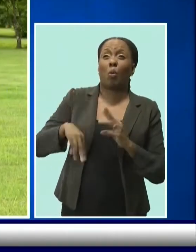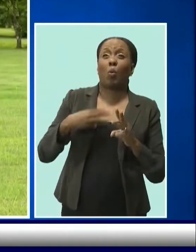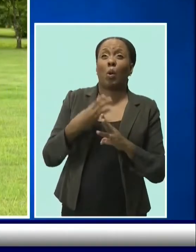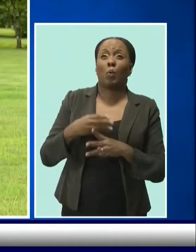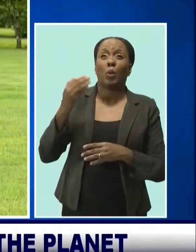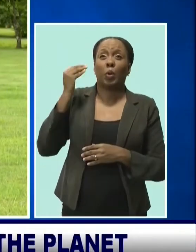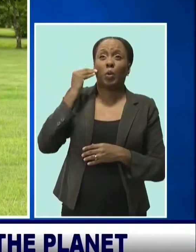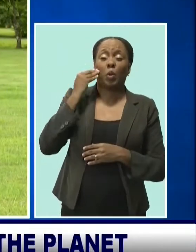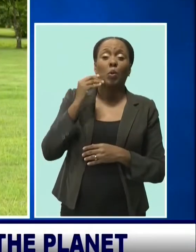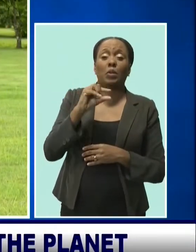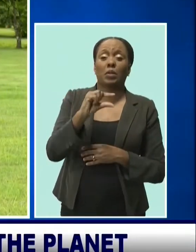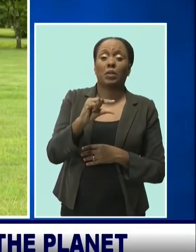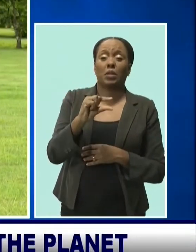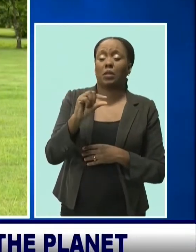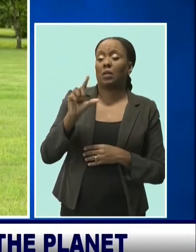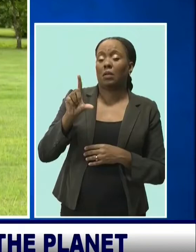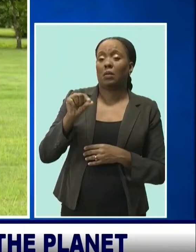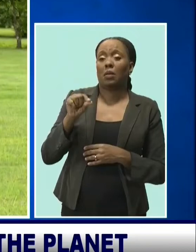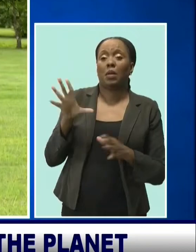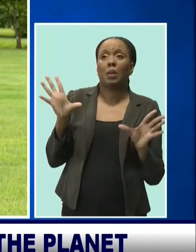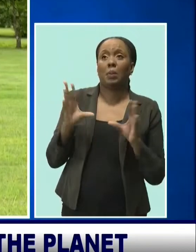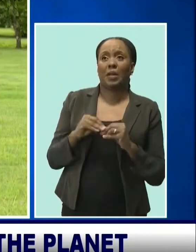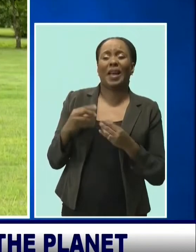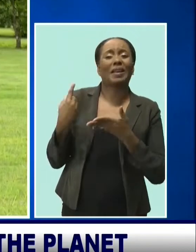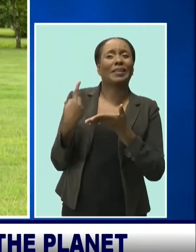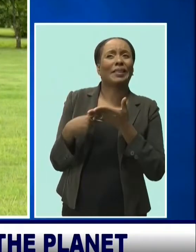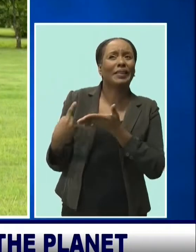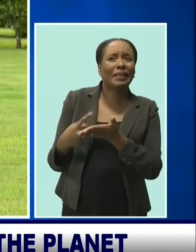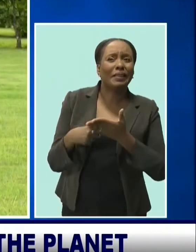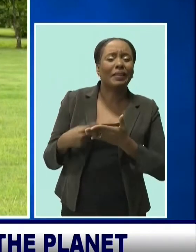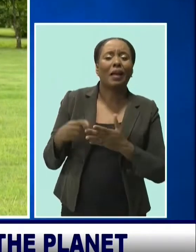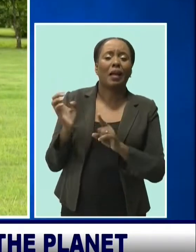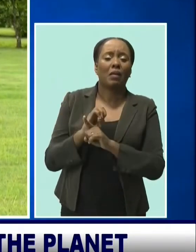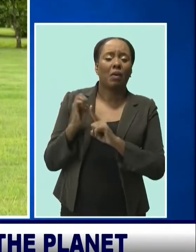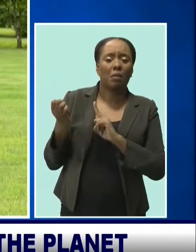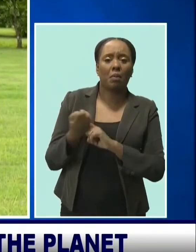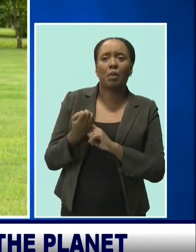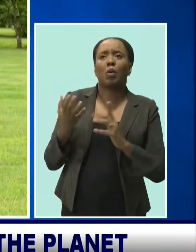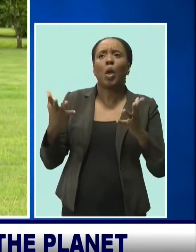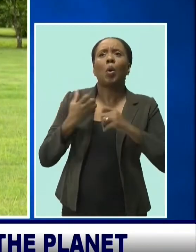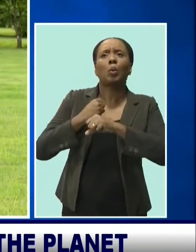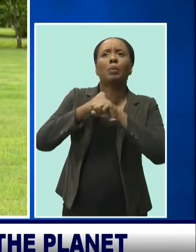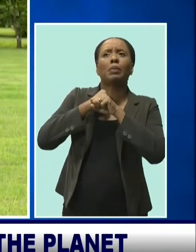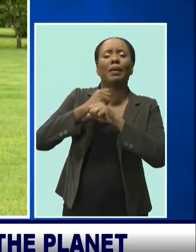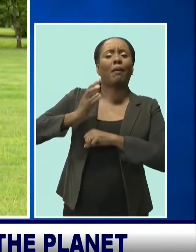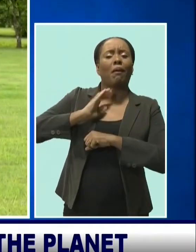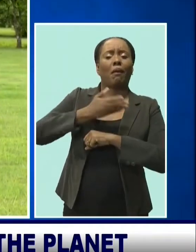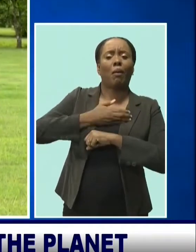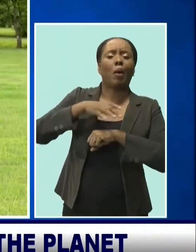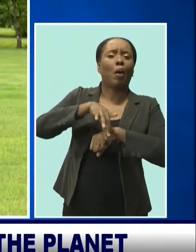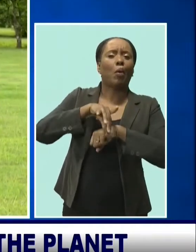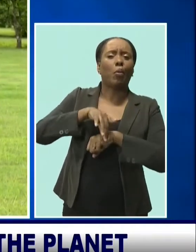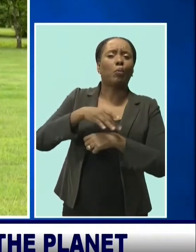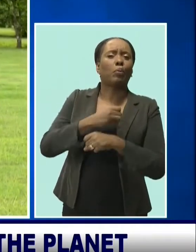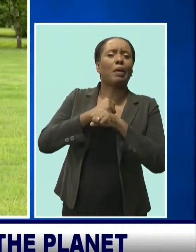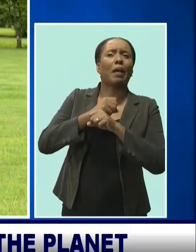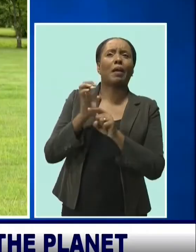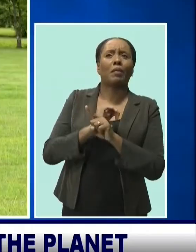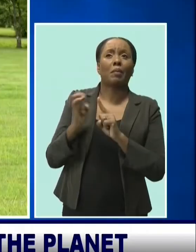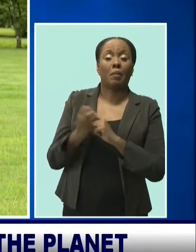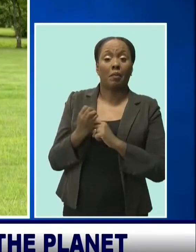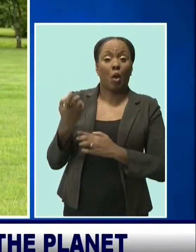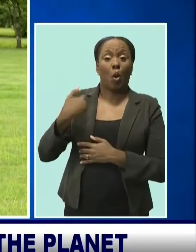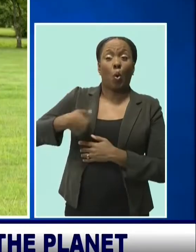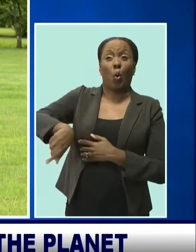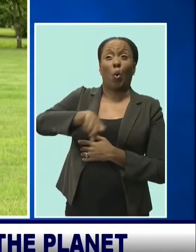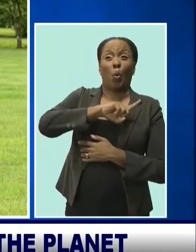meeting, discussing the environment, which as we know, protecting our environment is a must. And as Lions, it's one